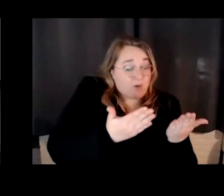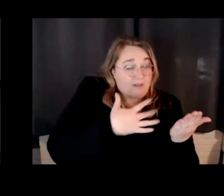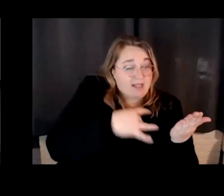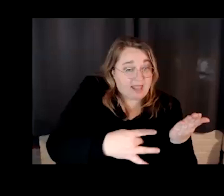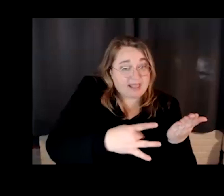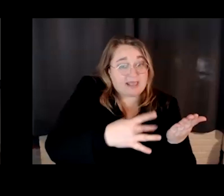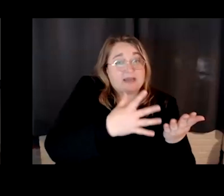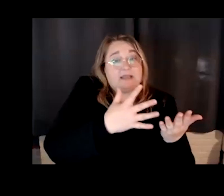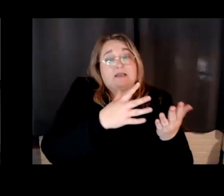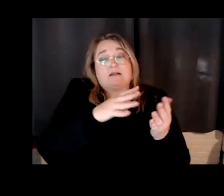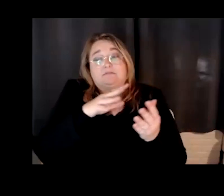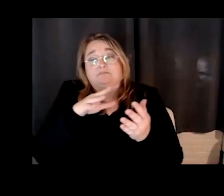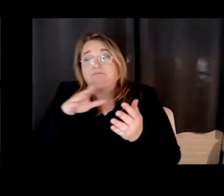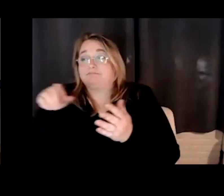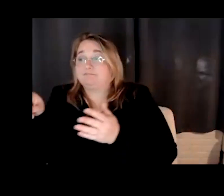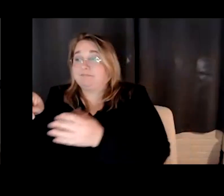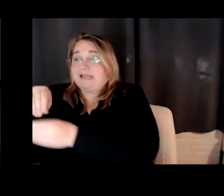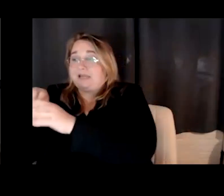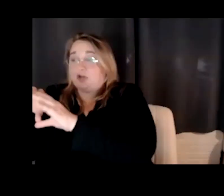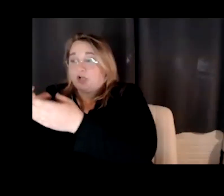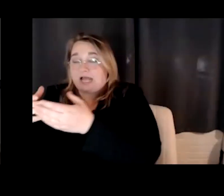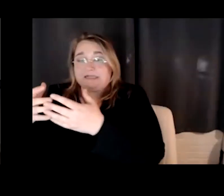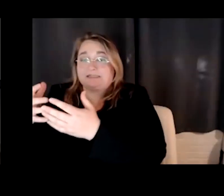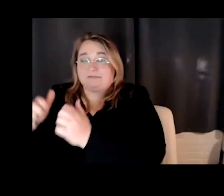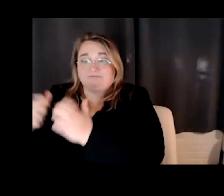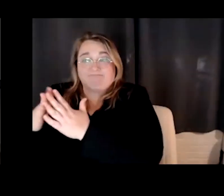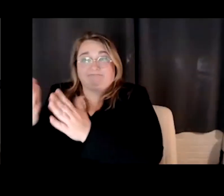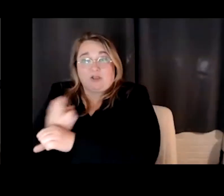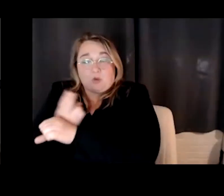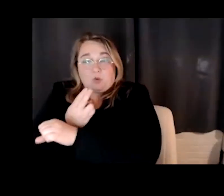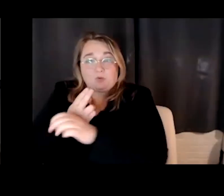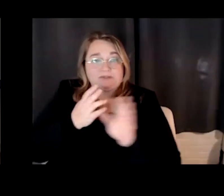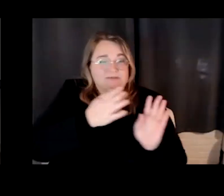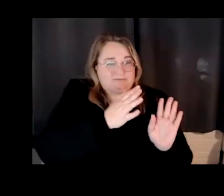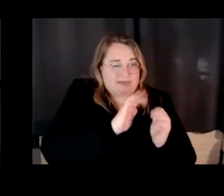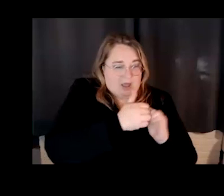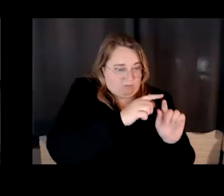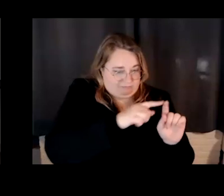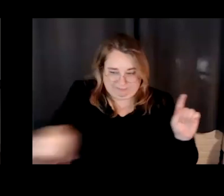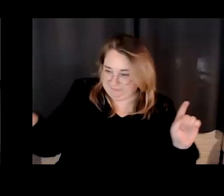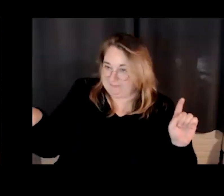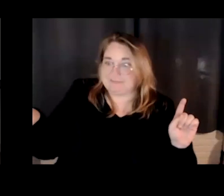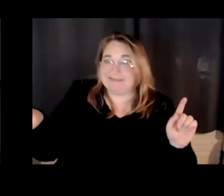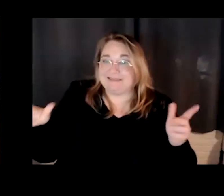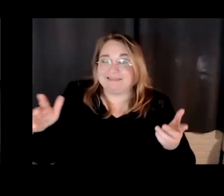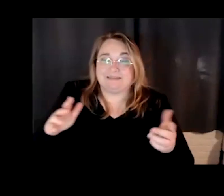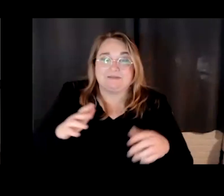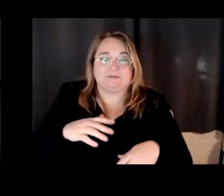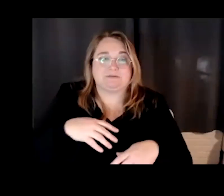update. So it really just depends on who created it, what platform they're using, things like that. Yeah. Yeah.